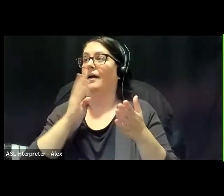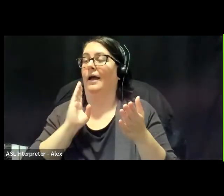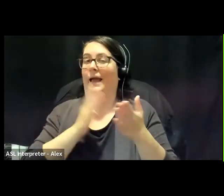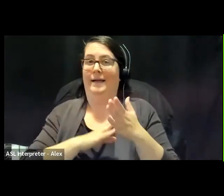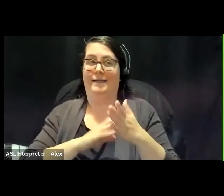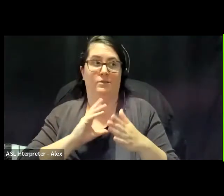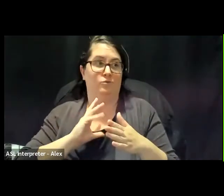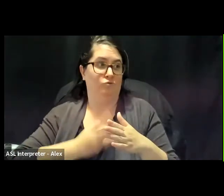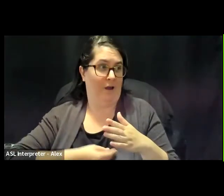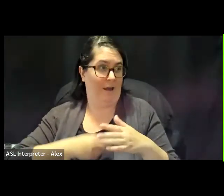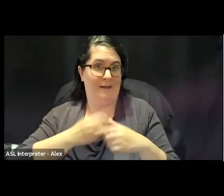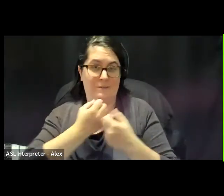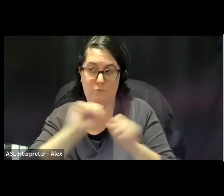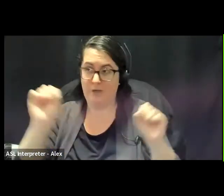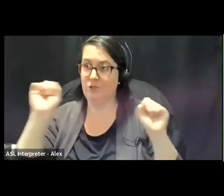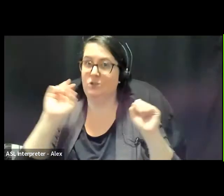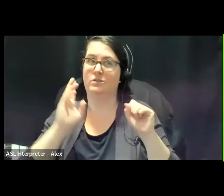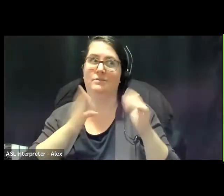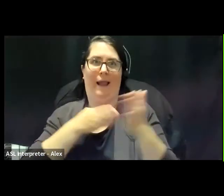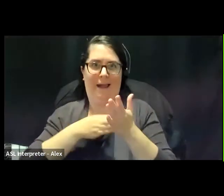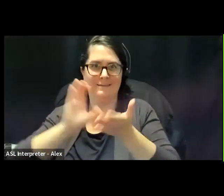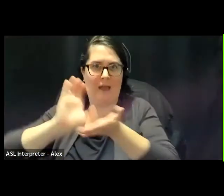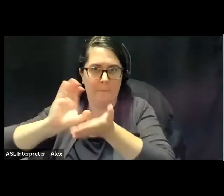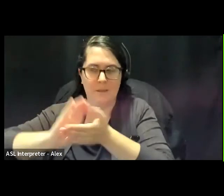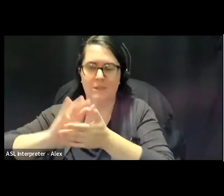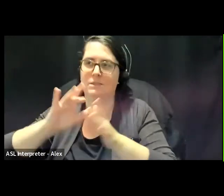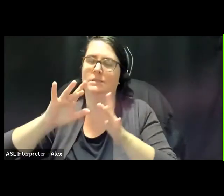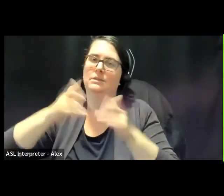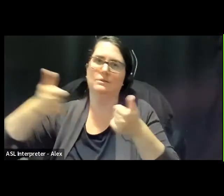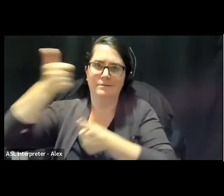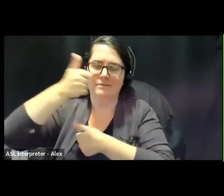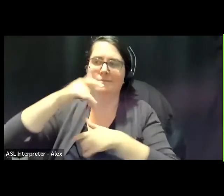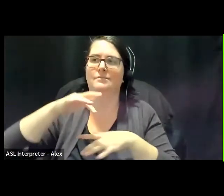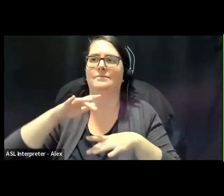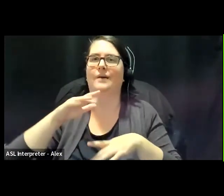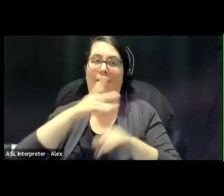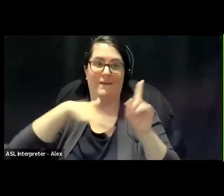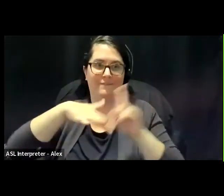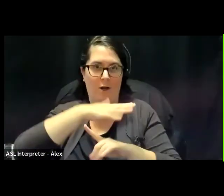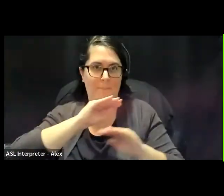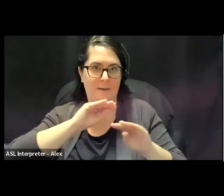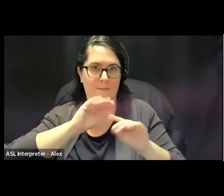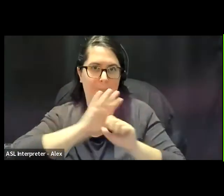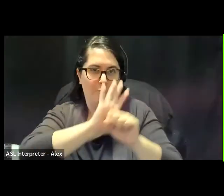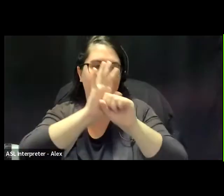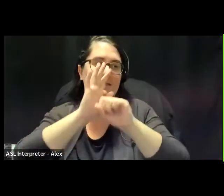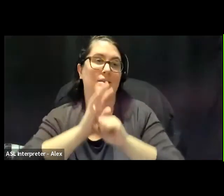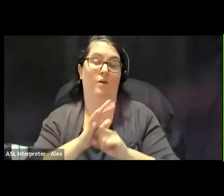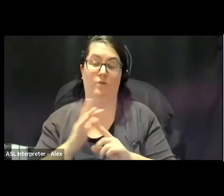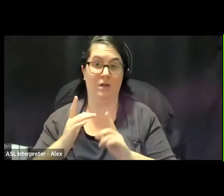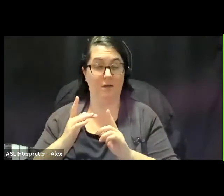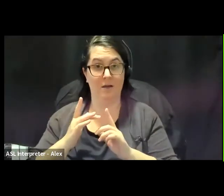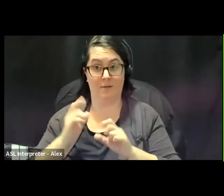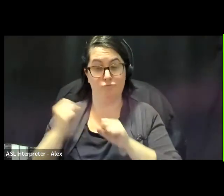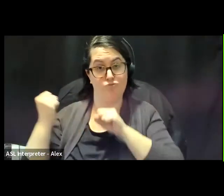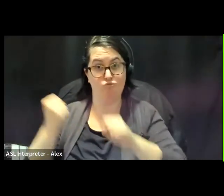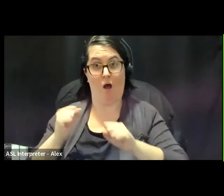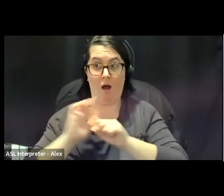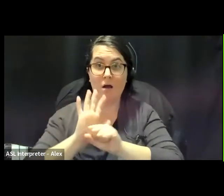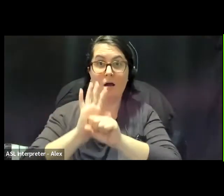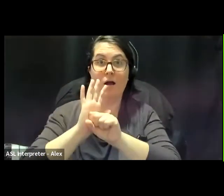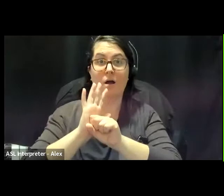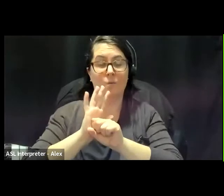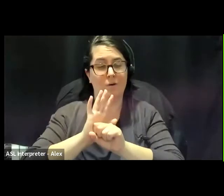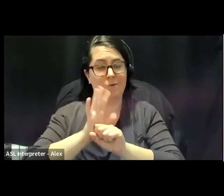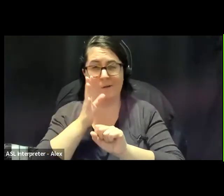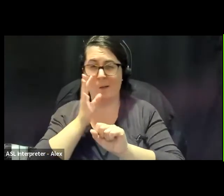and is anti-capitalist, that is in support of the environment movement. And that the times when our movements have been the strongest, when we were closer